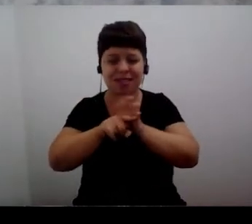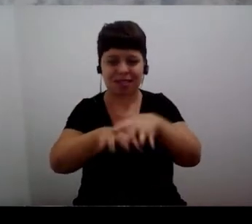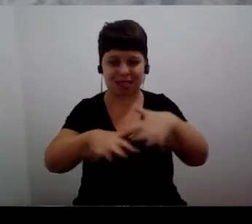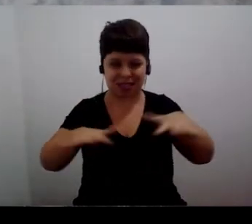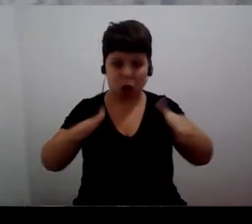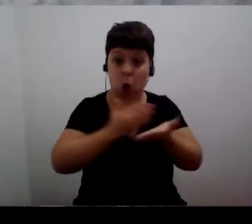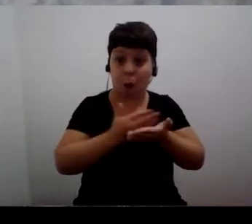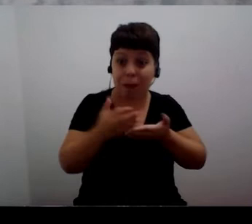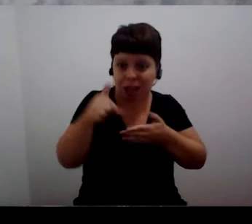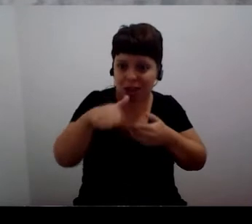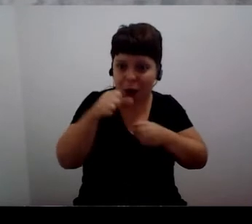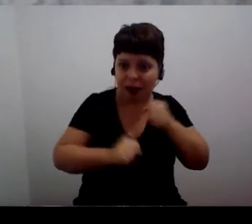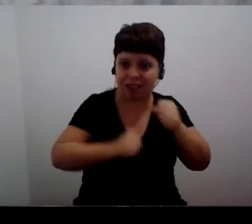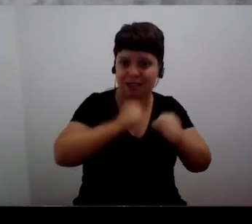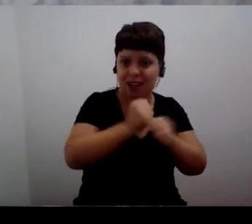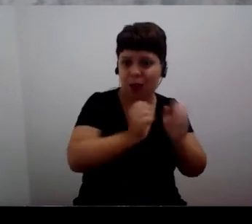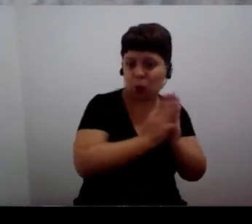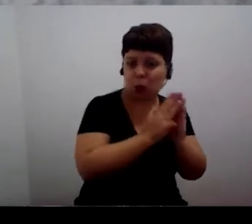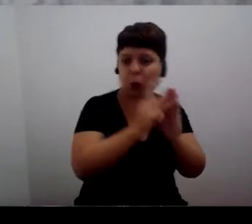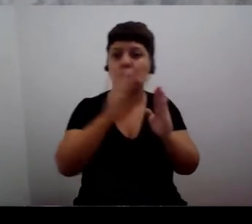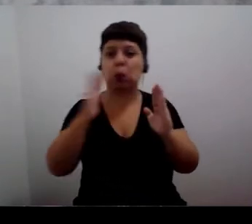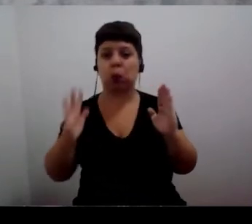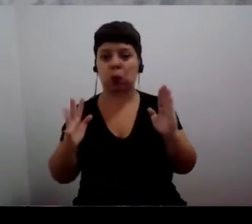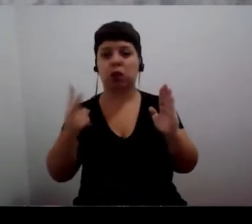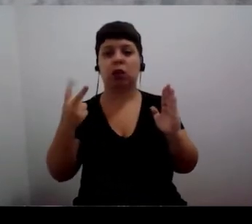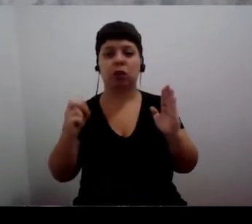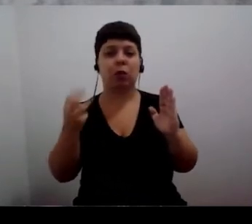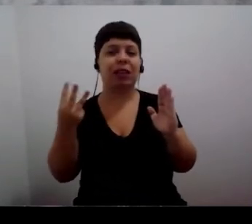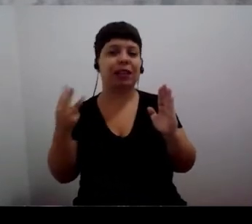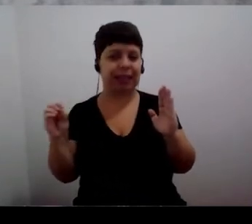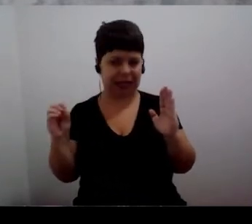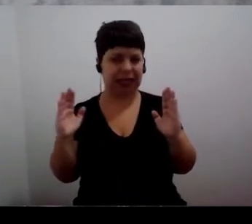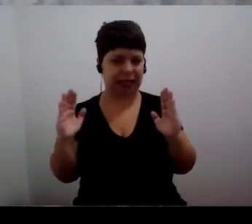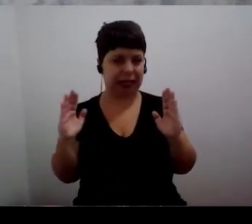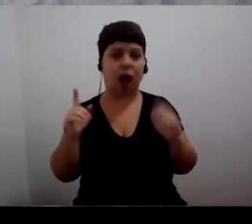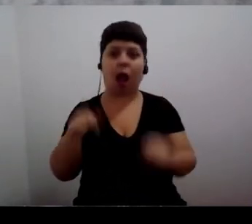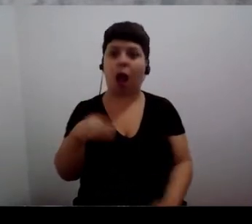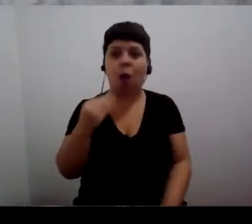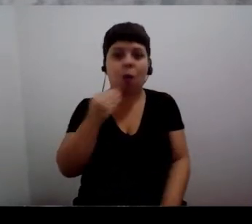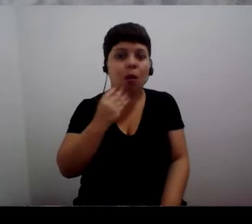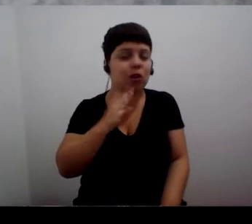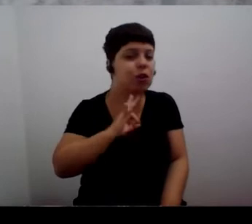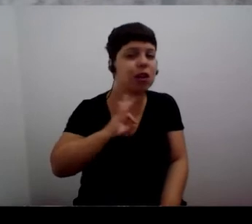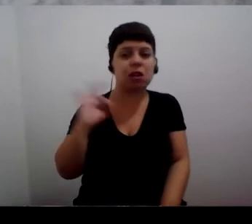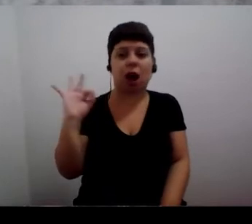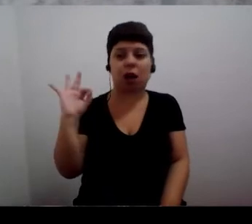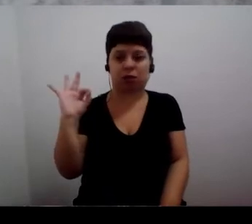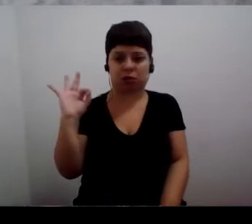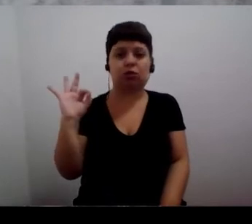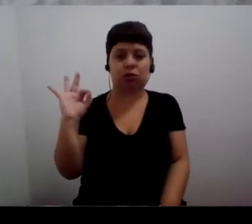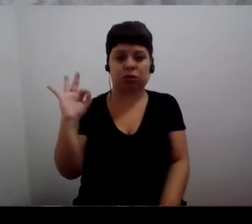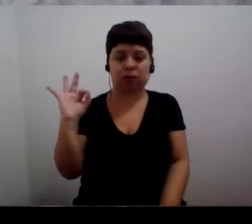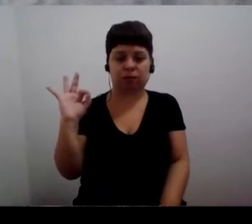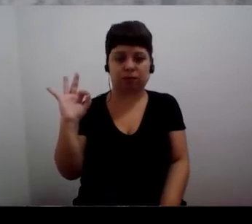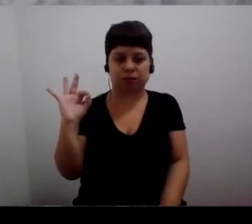started this year and will go on until 2030, it's a great opportunity for the